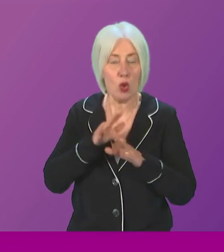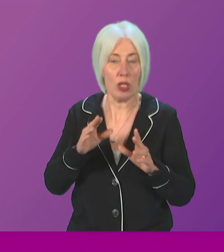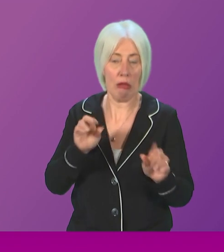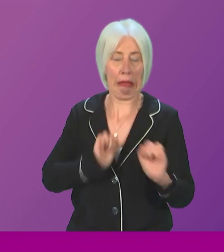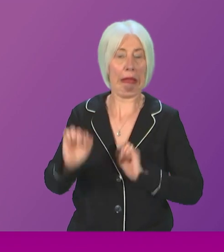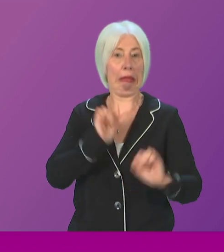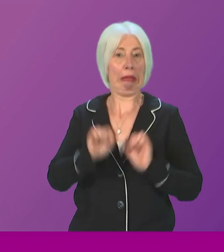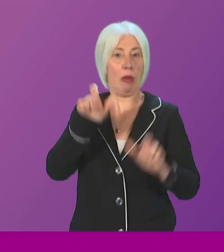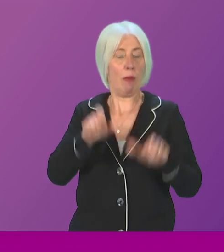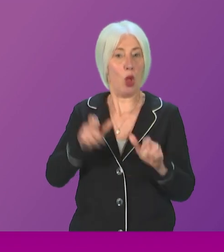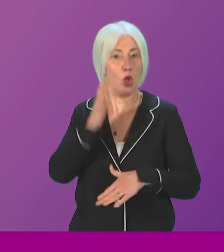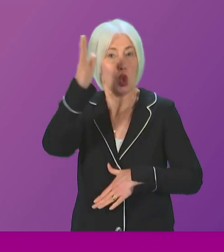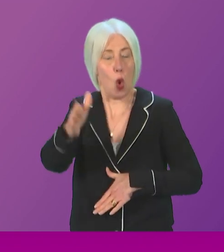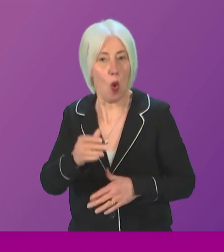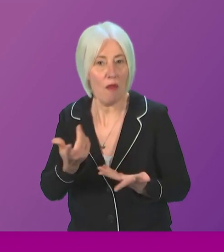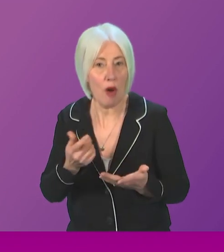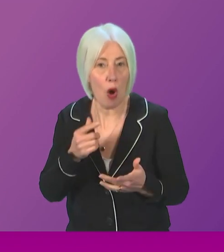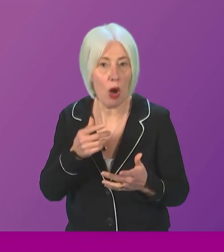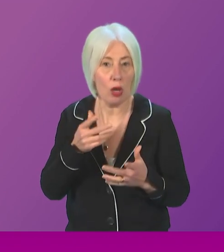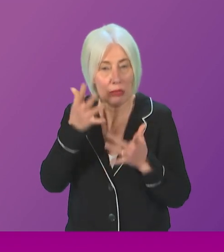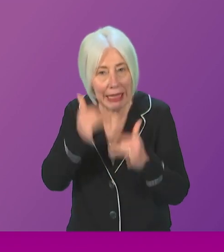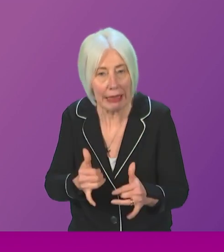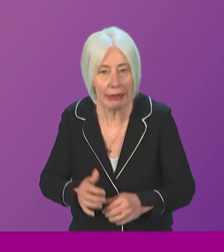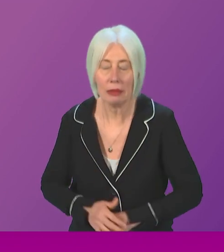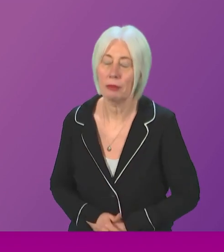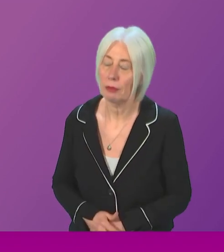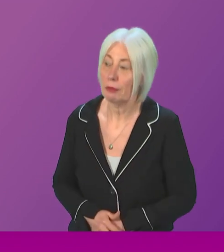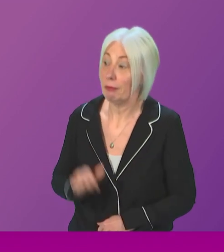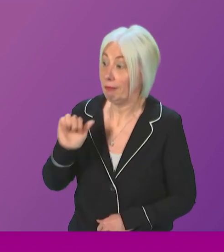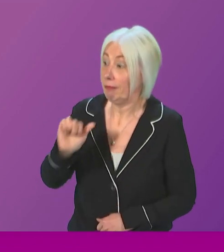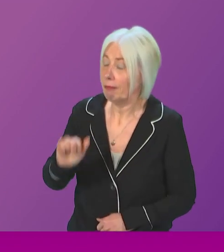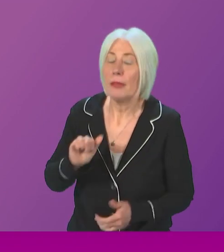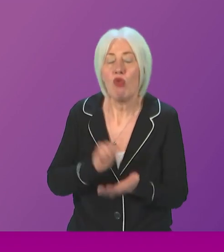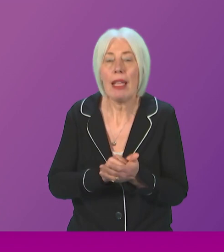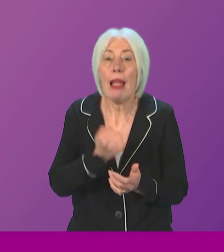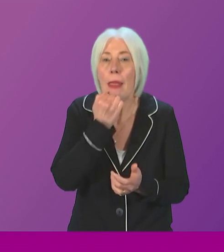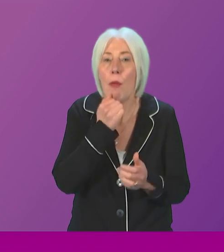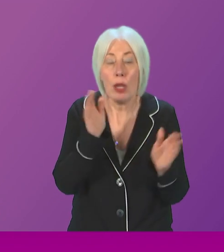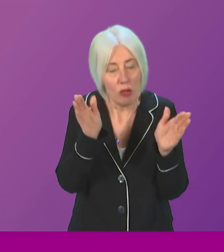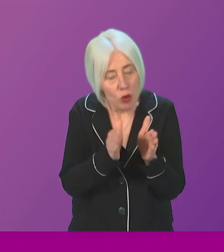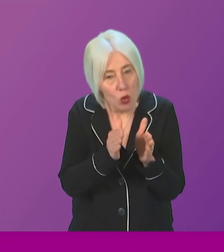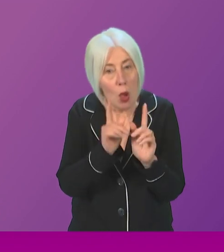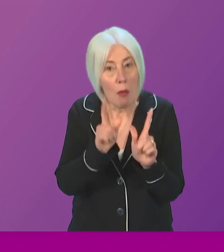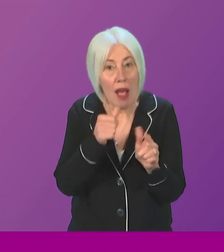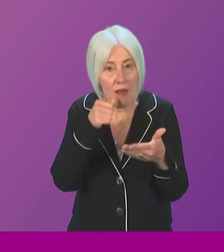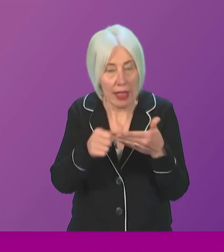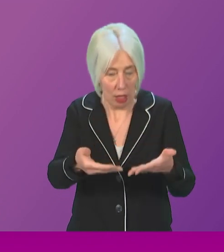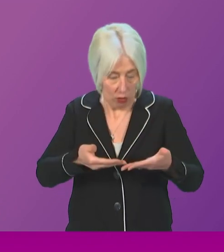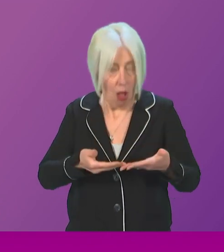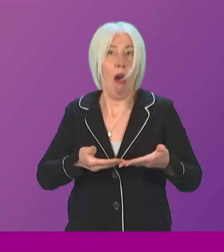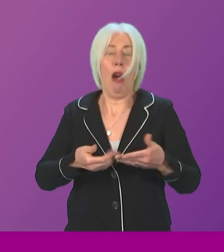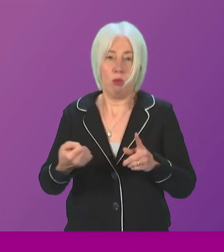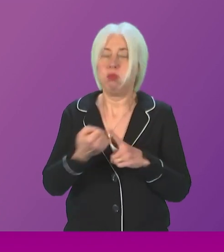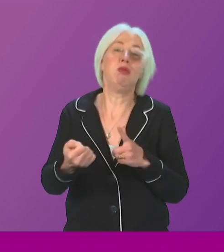The First Minister. Mr. Peter Swisher is absolutely right, although the numbers may be small. If you receive that letter, can imagine the